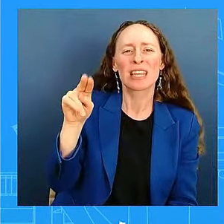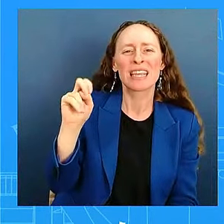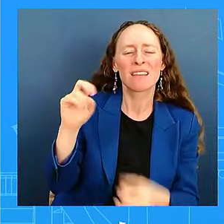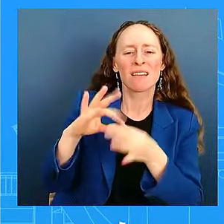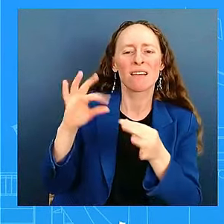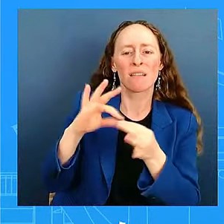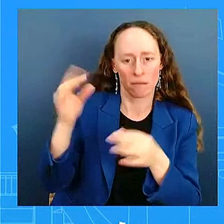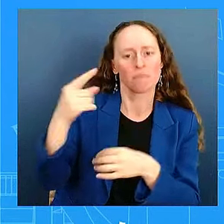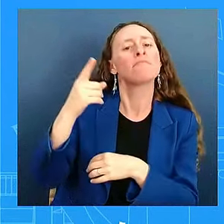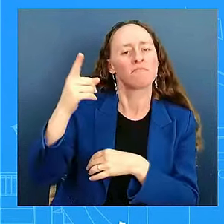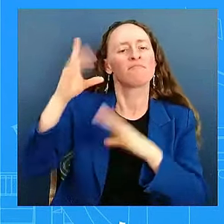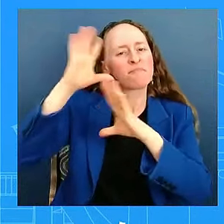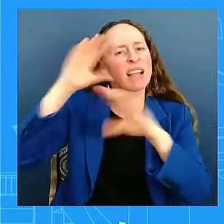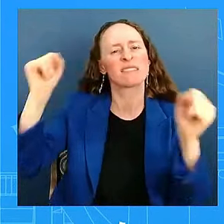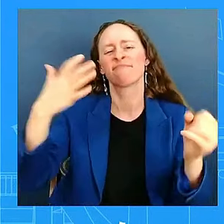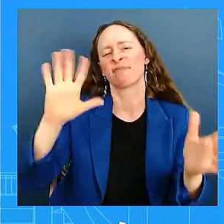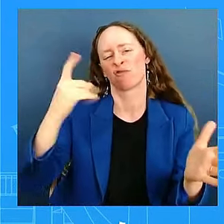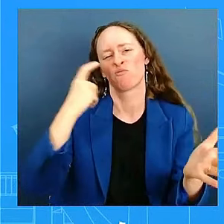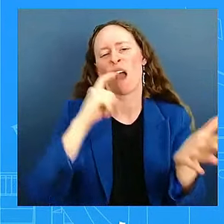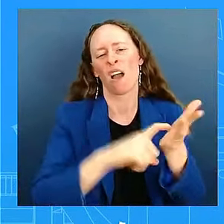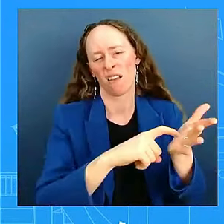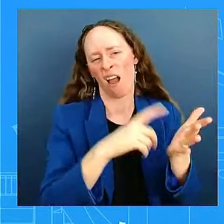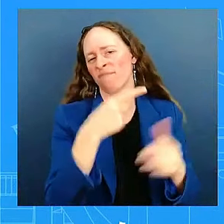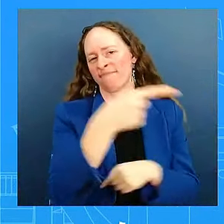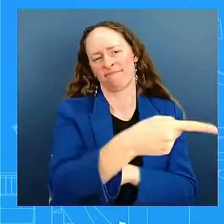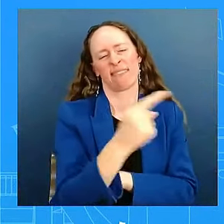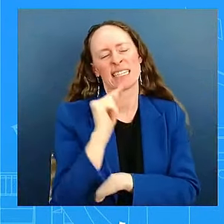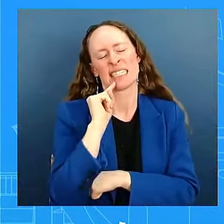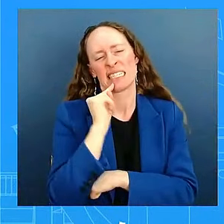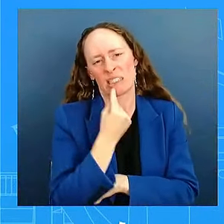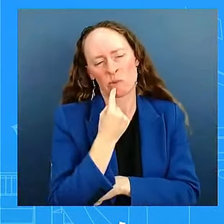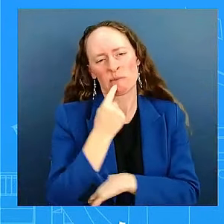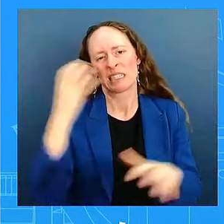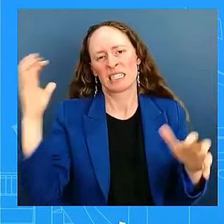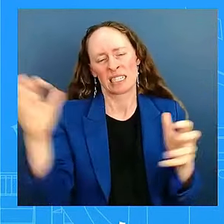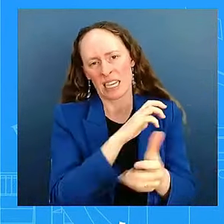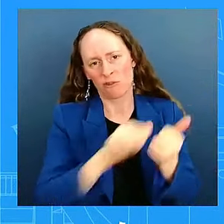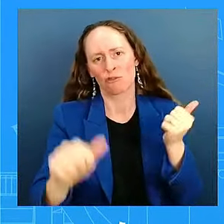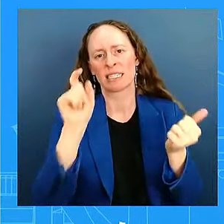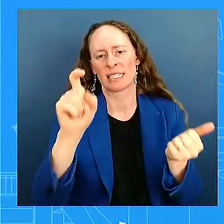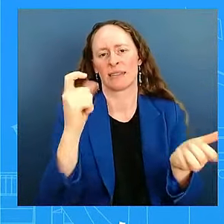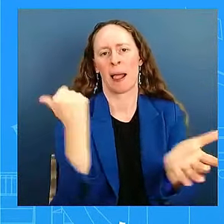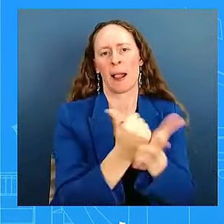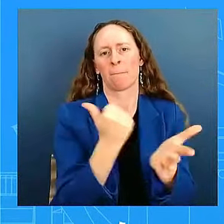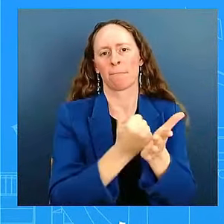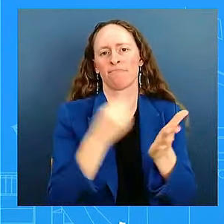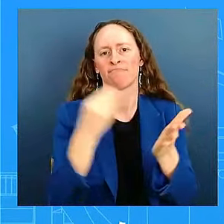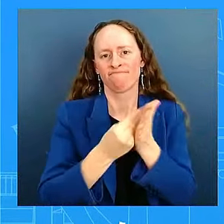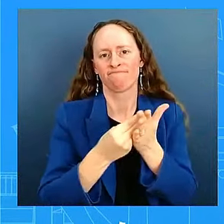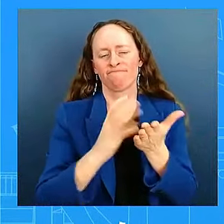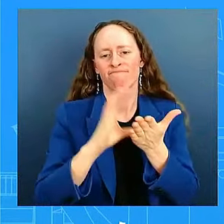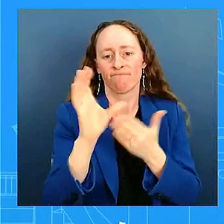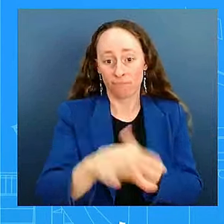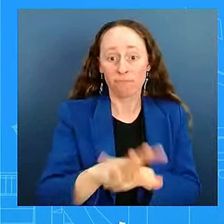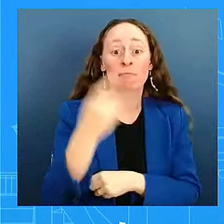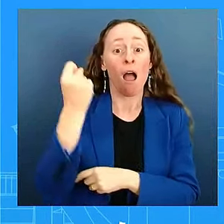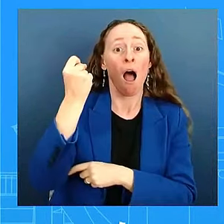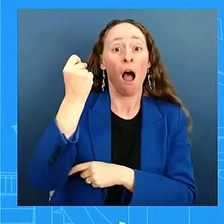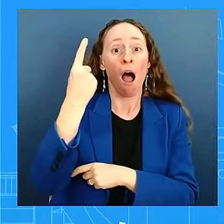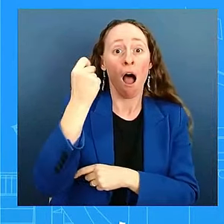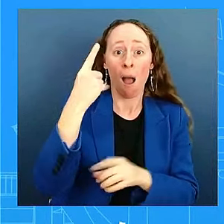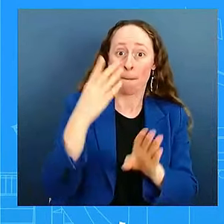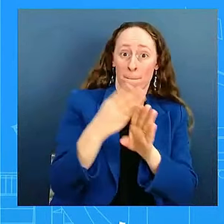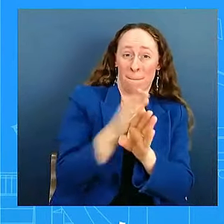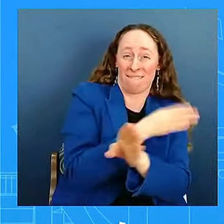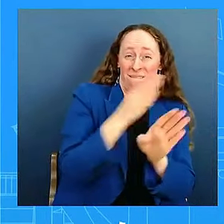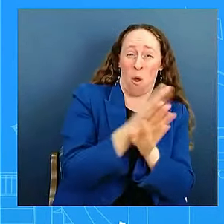states most severely impacted, the emergency declarations were issued before the storm hit, and we had thousands of personnel